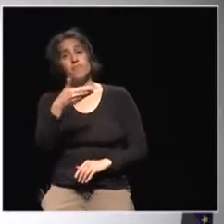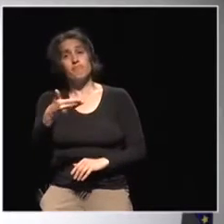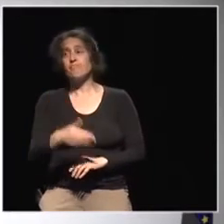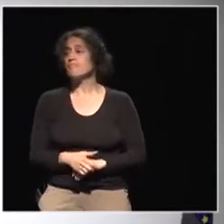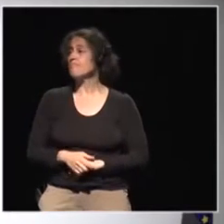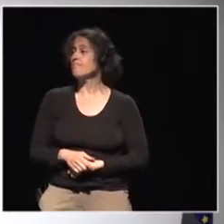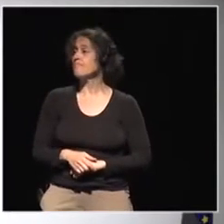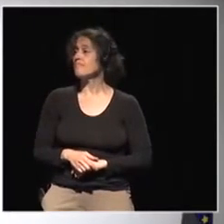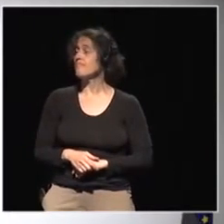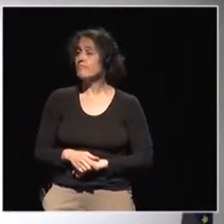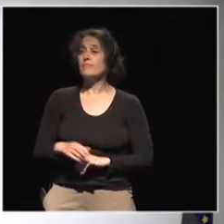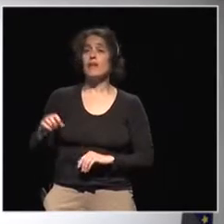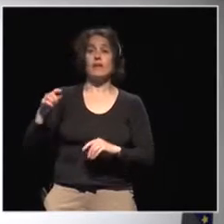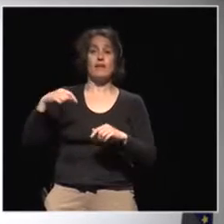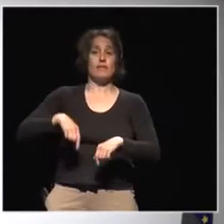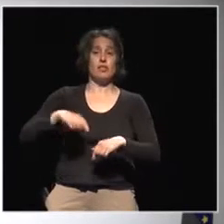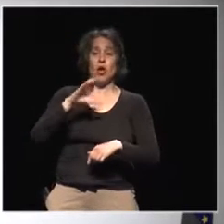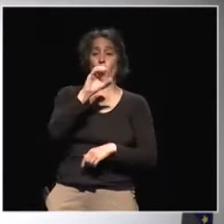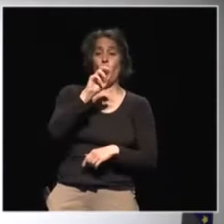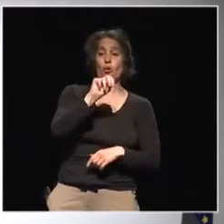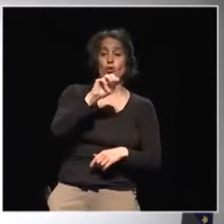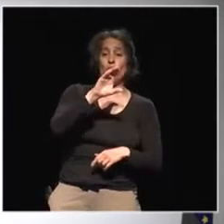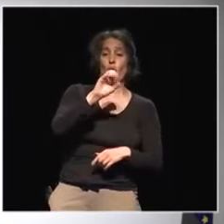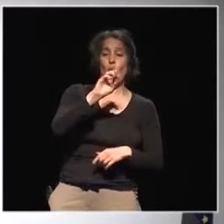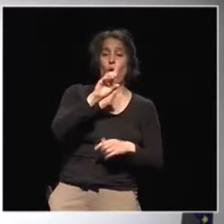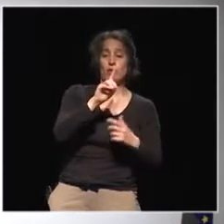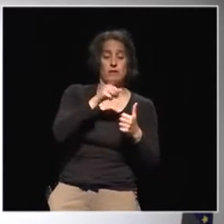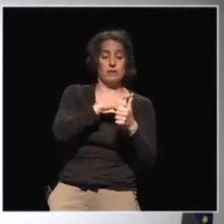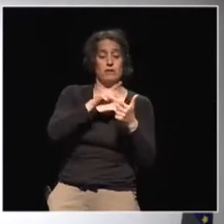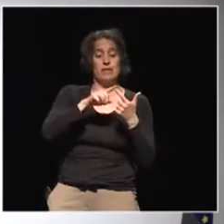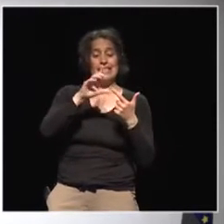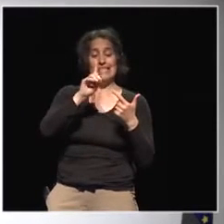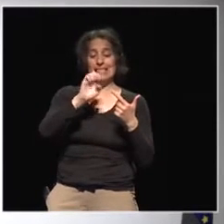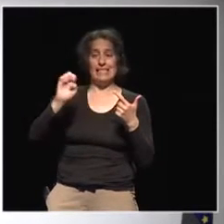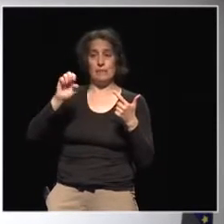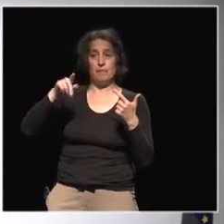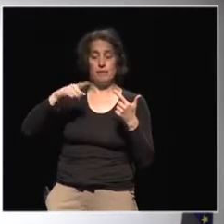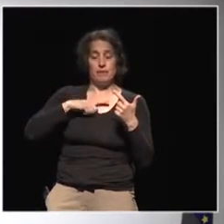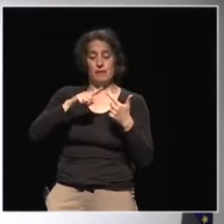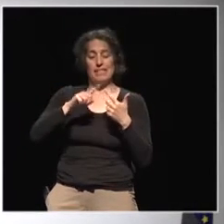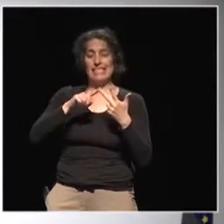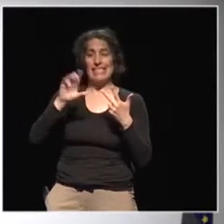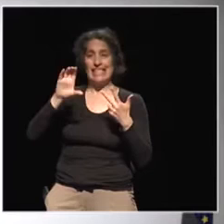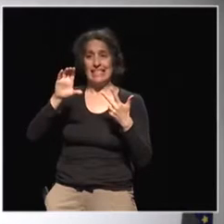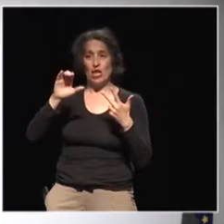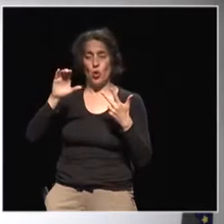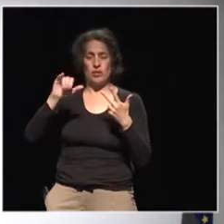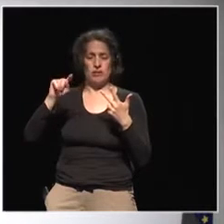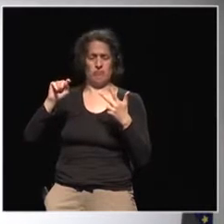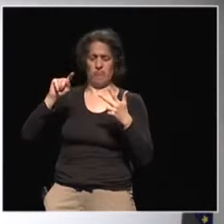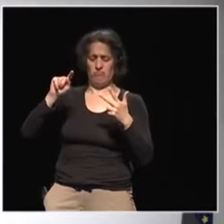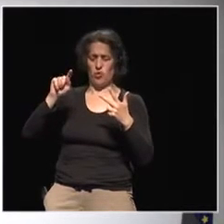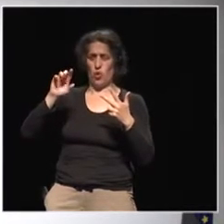event first, so besides CONCORD and DEEP, which I represent here, CIVICUS, the World Alliance for Citizen